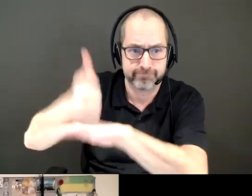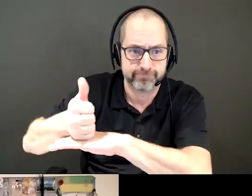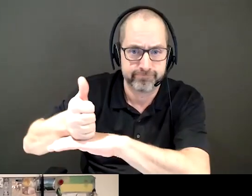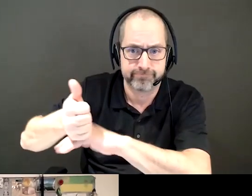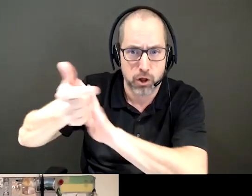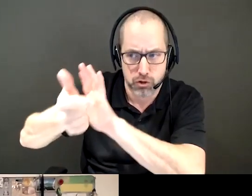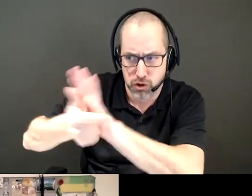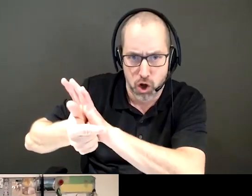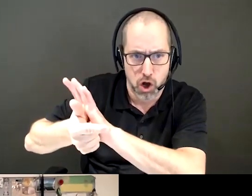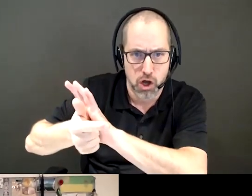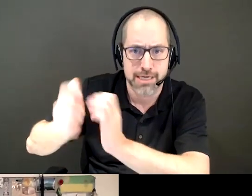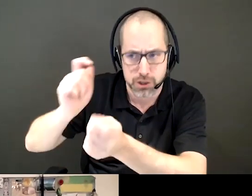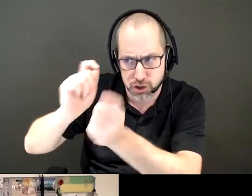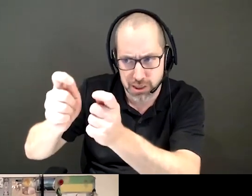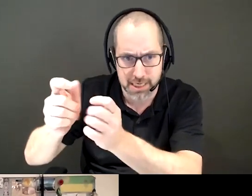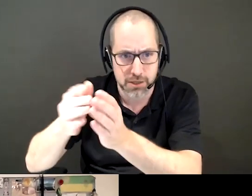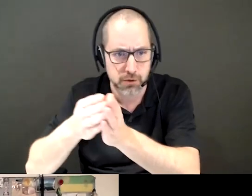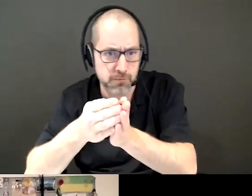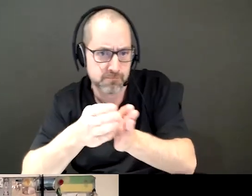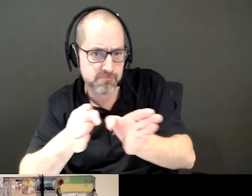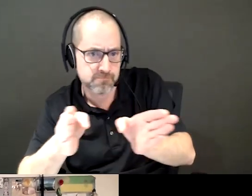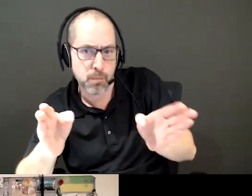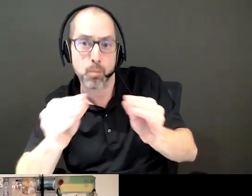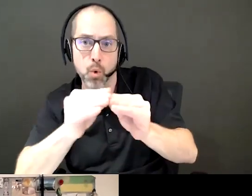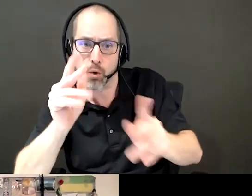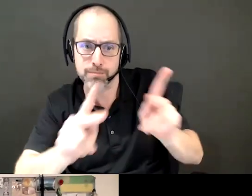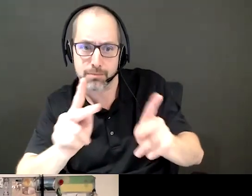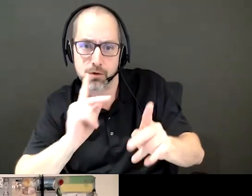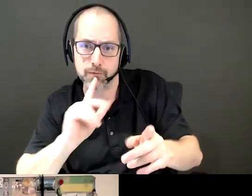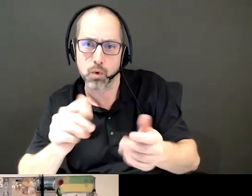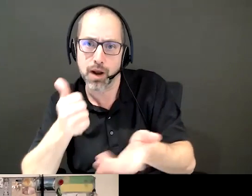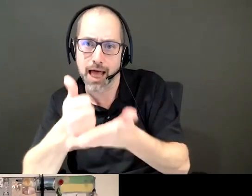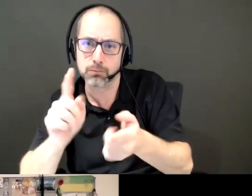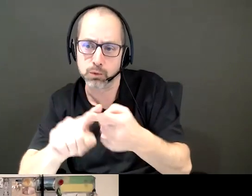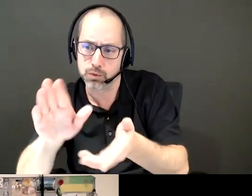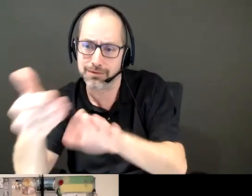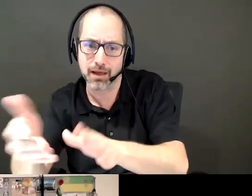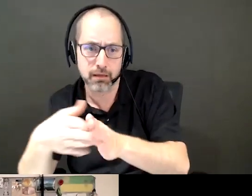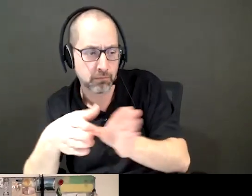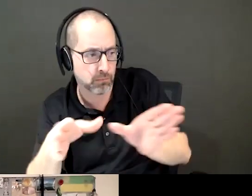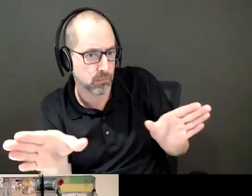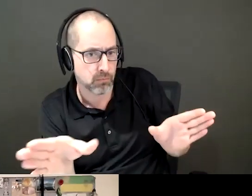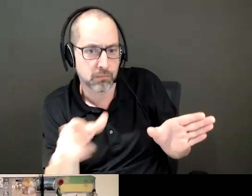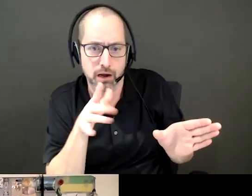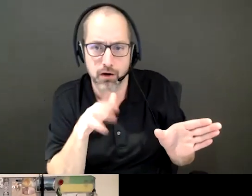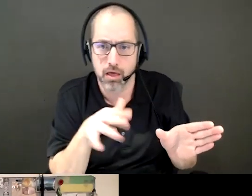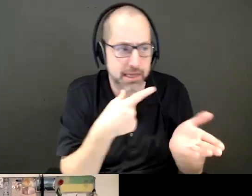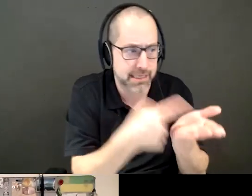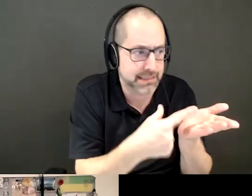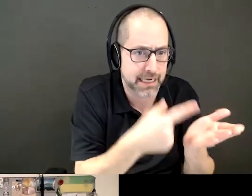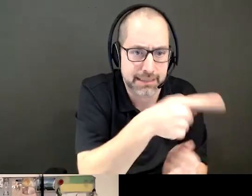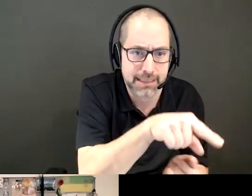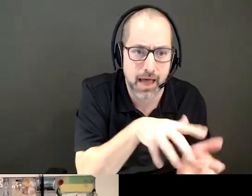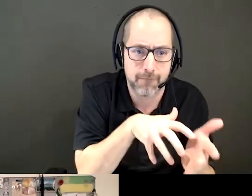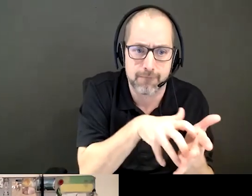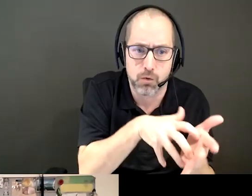changed to expand eligibility for MAID without talking to one of the most vulnerable populations. And made vulnerable